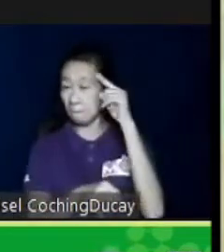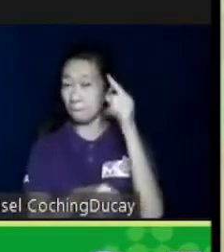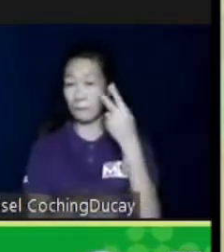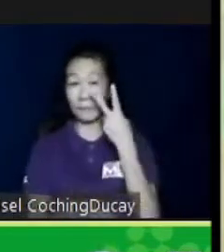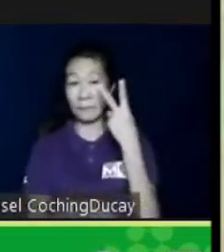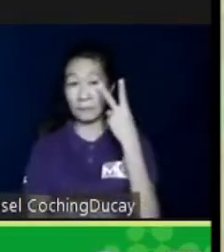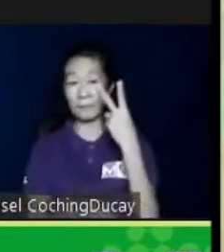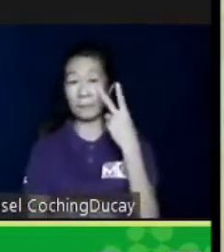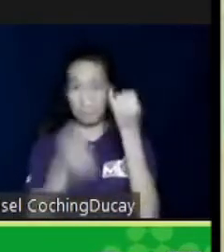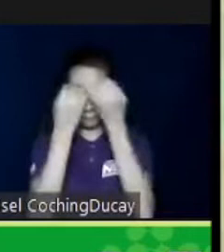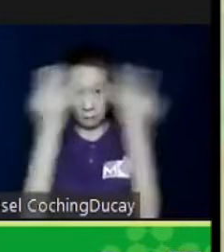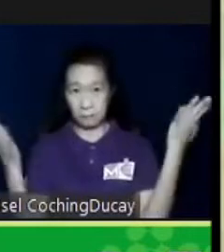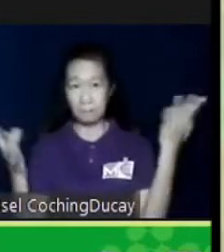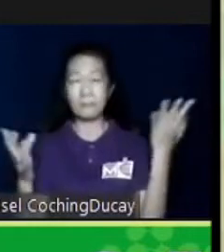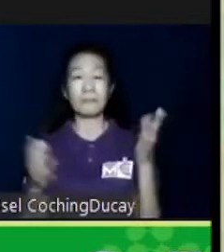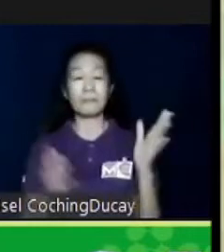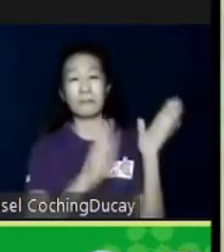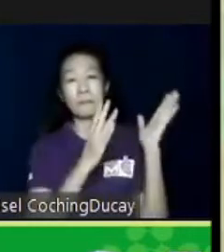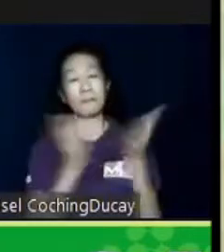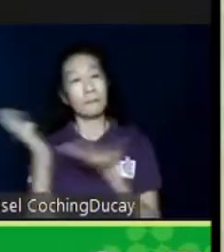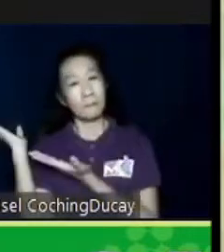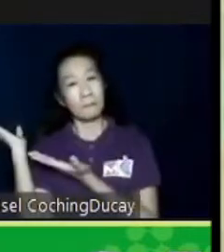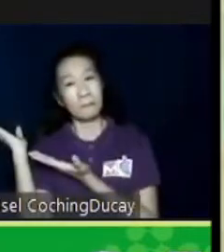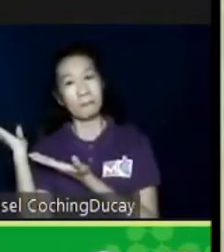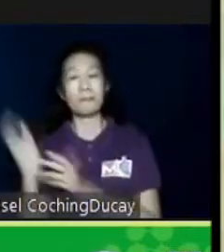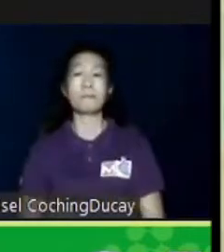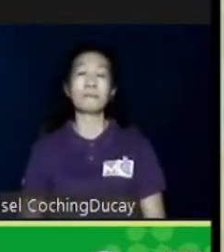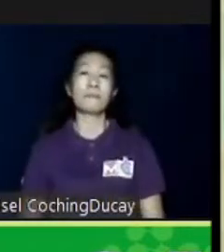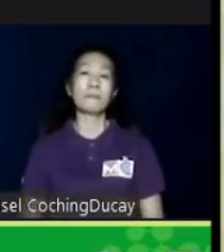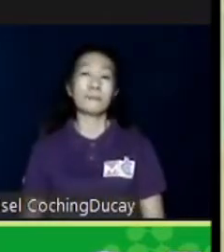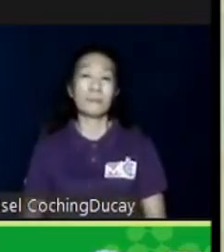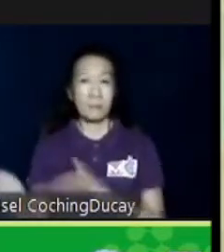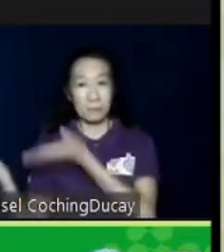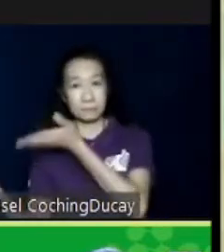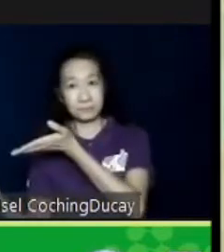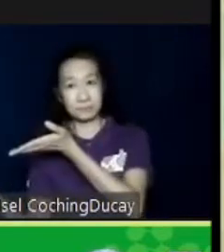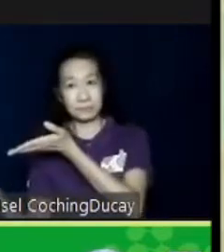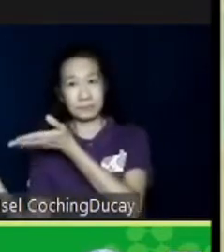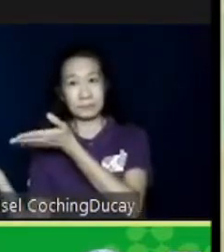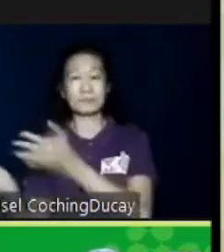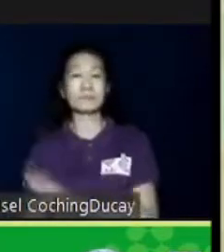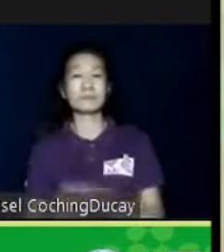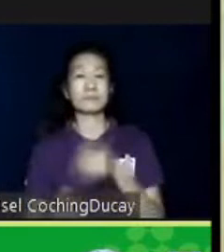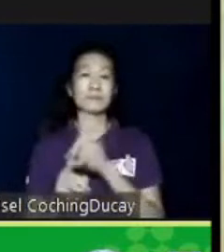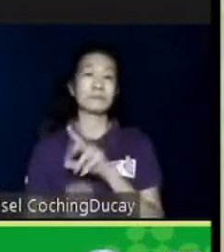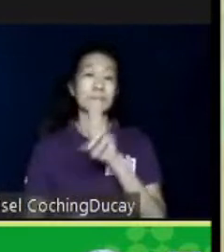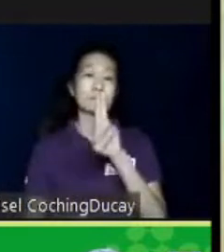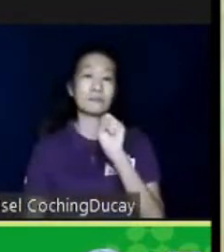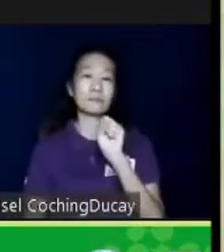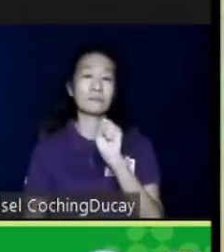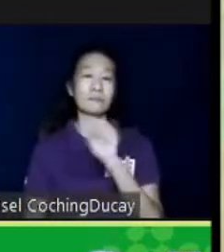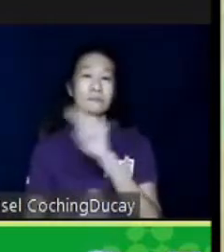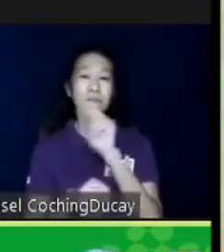data before you from the United Nations. I think this is from the U.S. Survey of